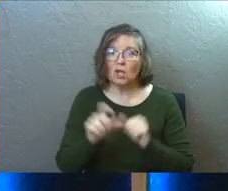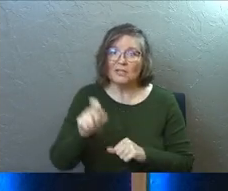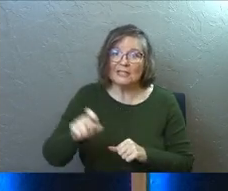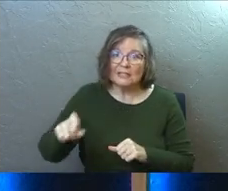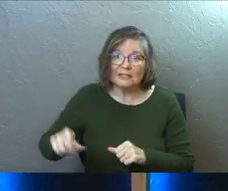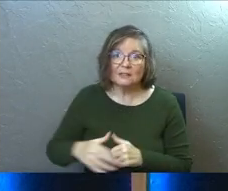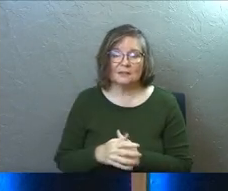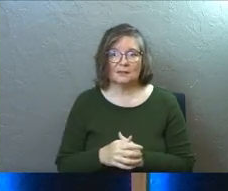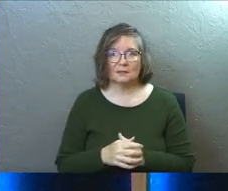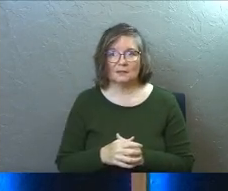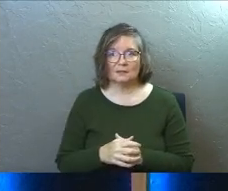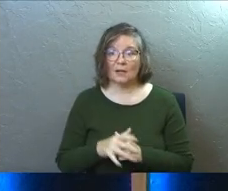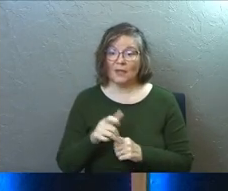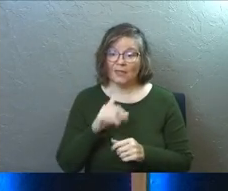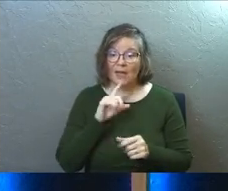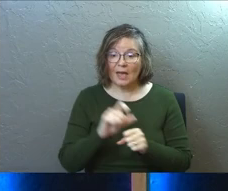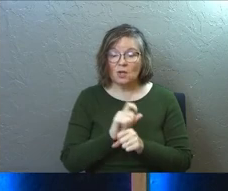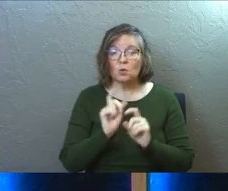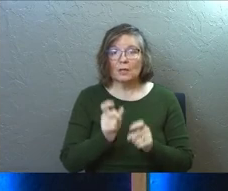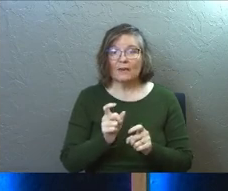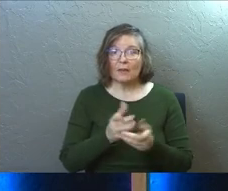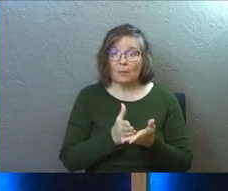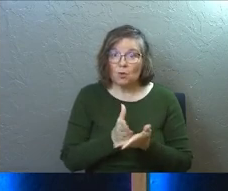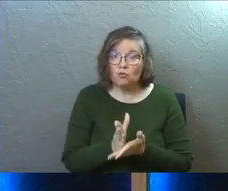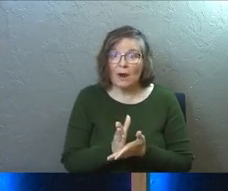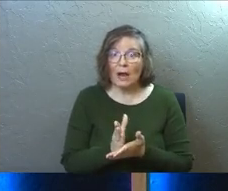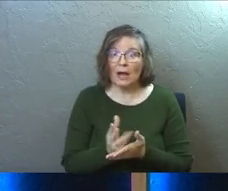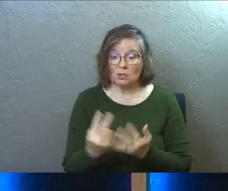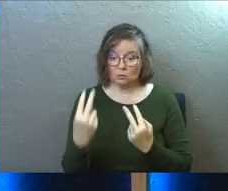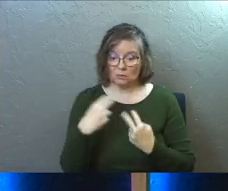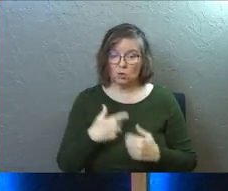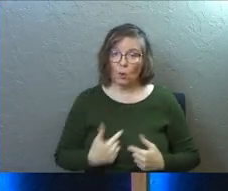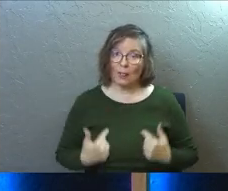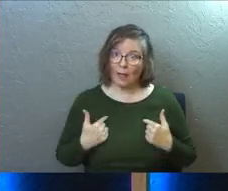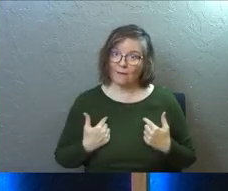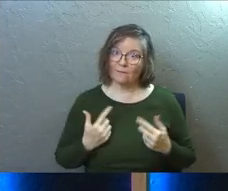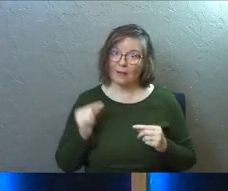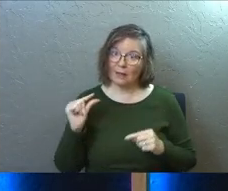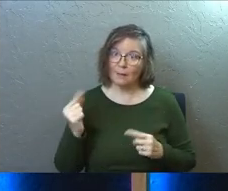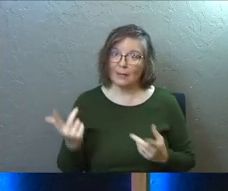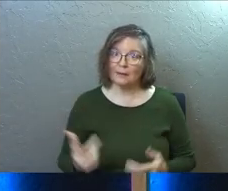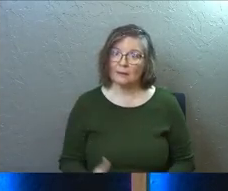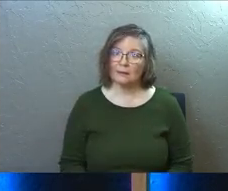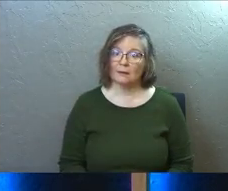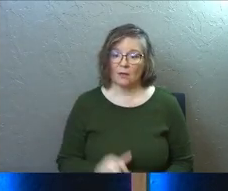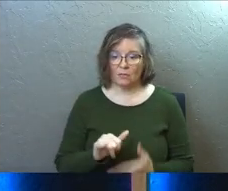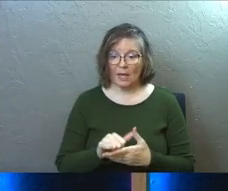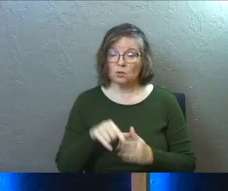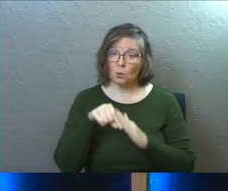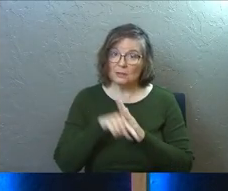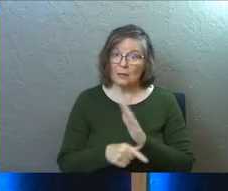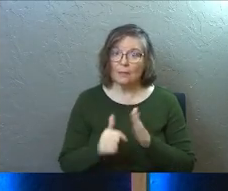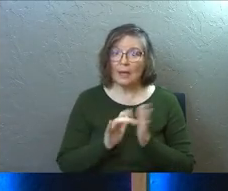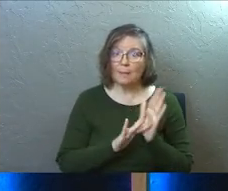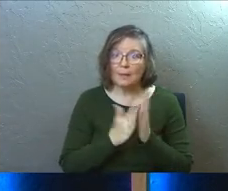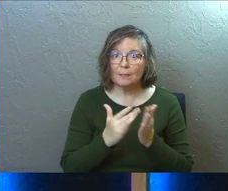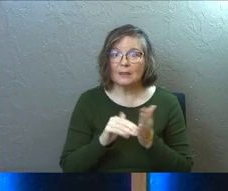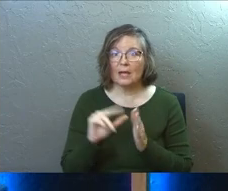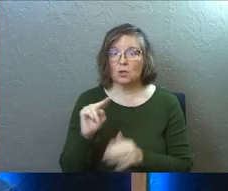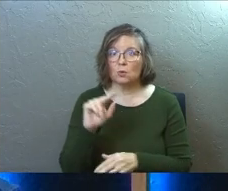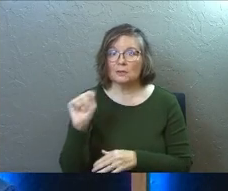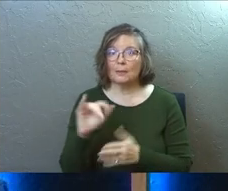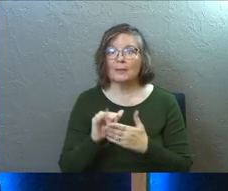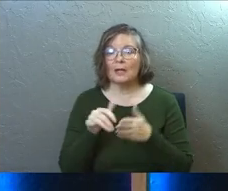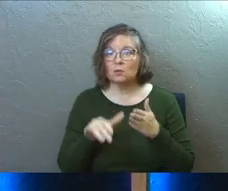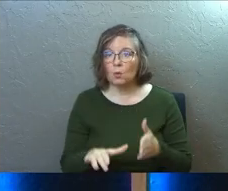other's needs. And they actually, you give them the right to get into your life a little bit. That's going deeper. That's biblical. That's New